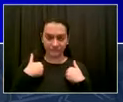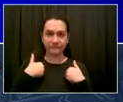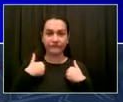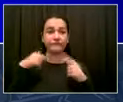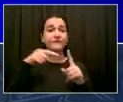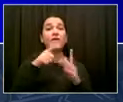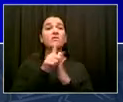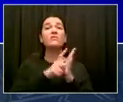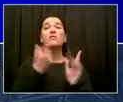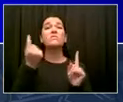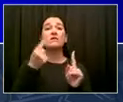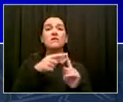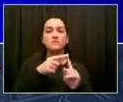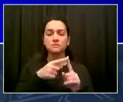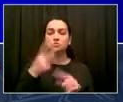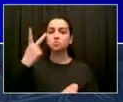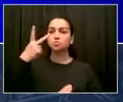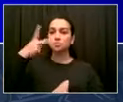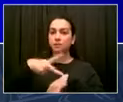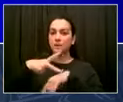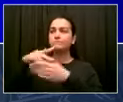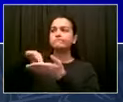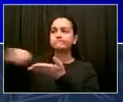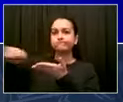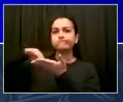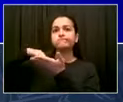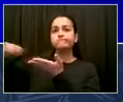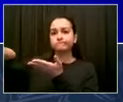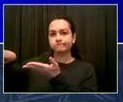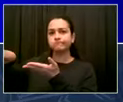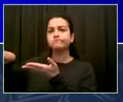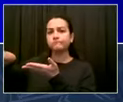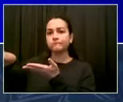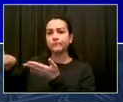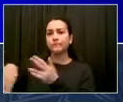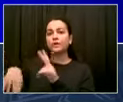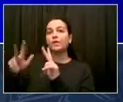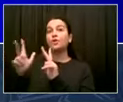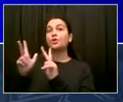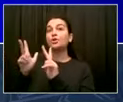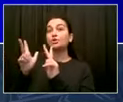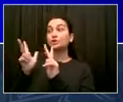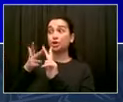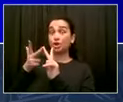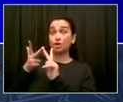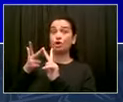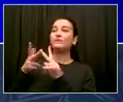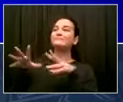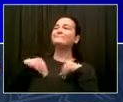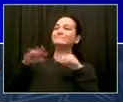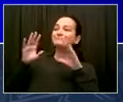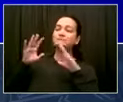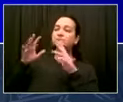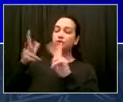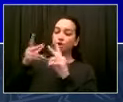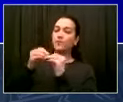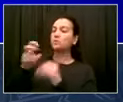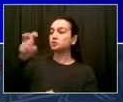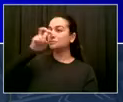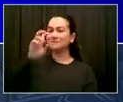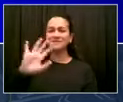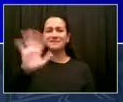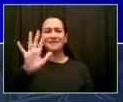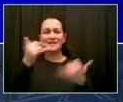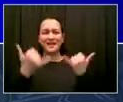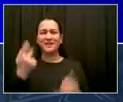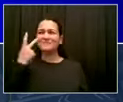is an opportunity to make profound change. And I'm calling upon our colleagues in Albany, I'm pleading with you, in the memory of Detective